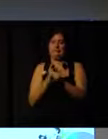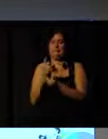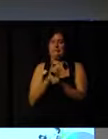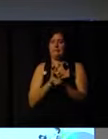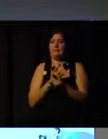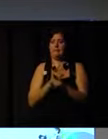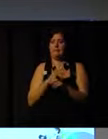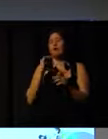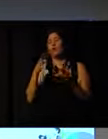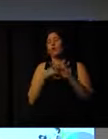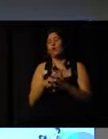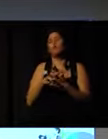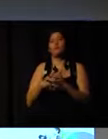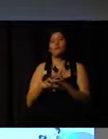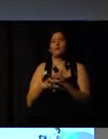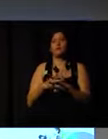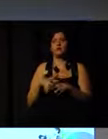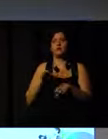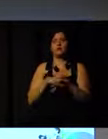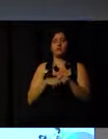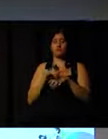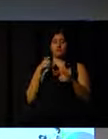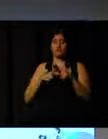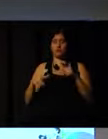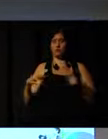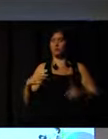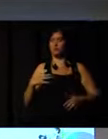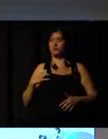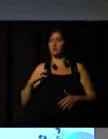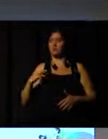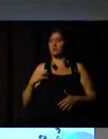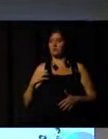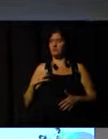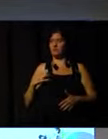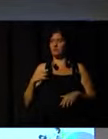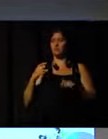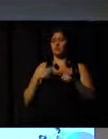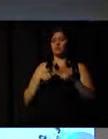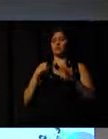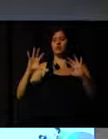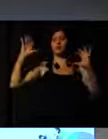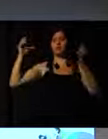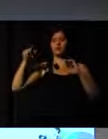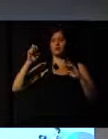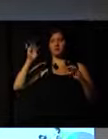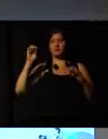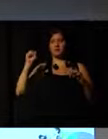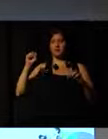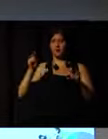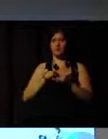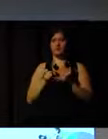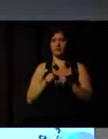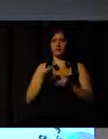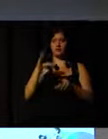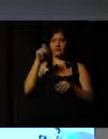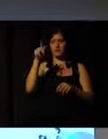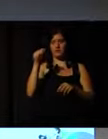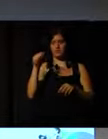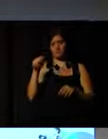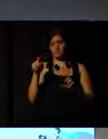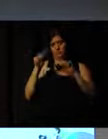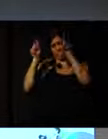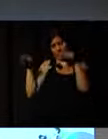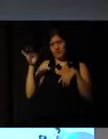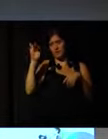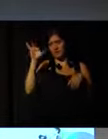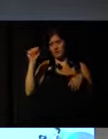Don't you think it's contradictory or complicated to talk about voluntaries for big events such as the World